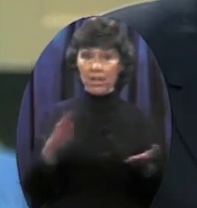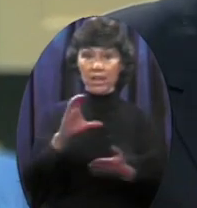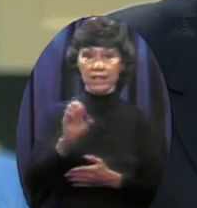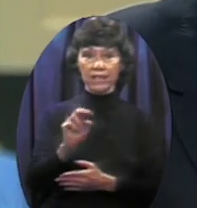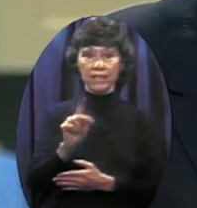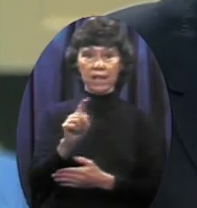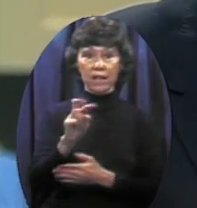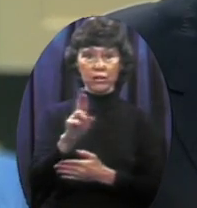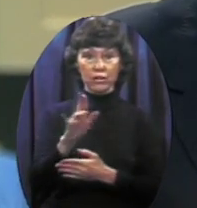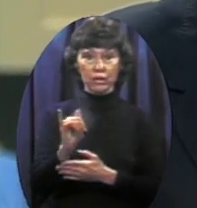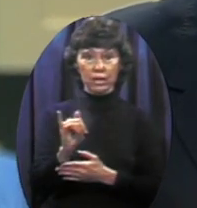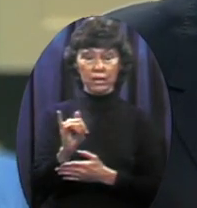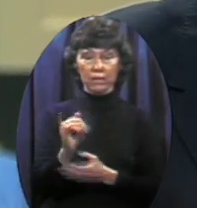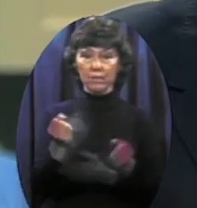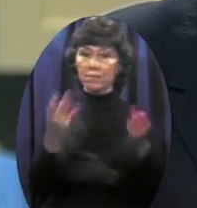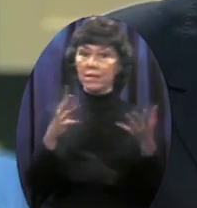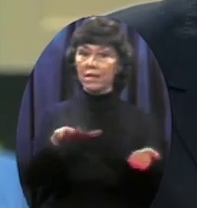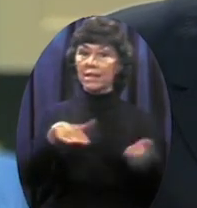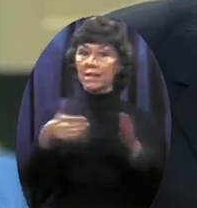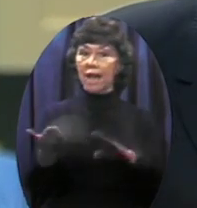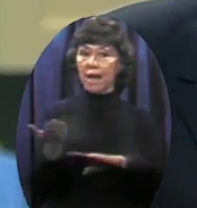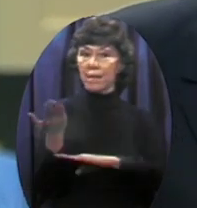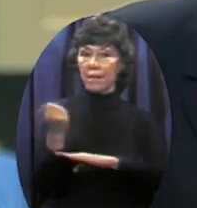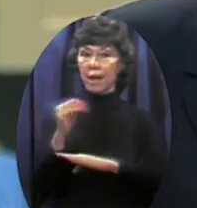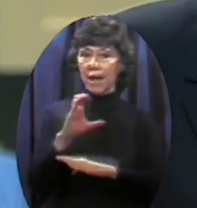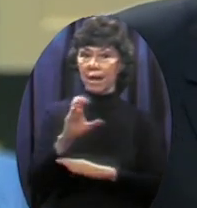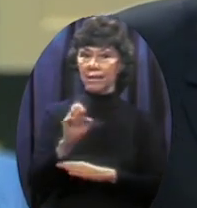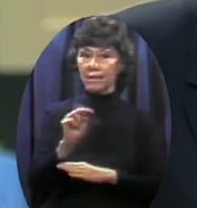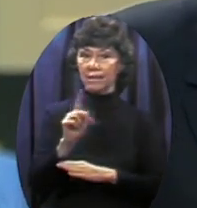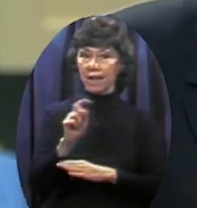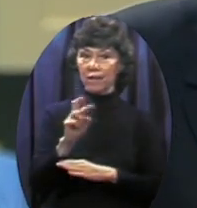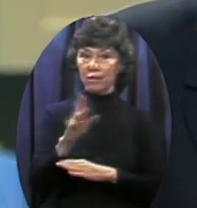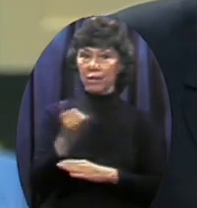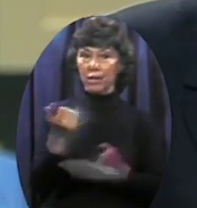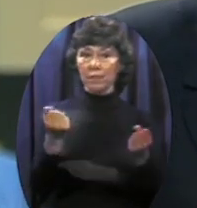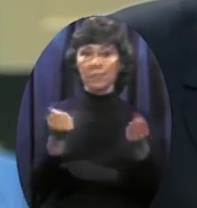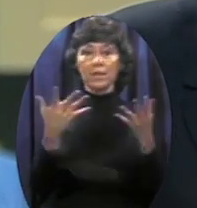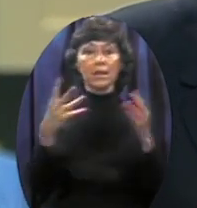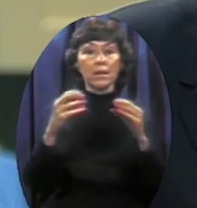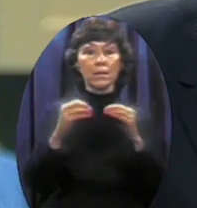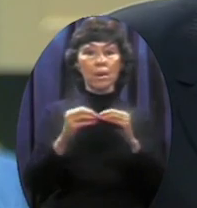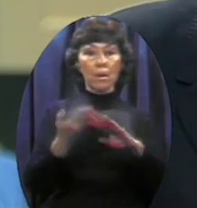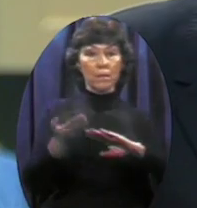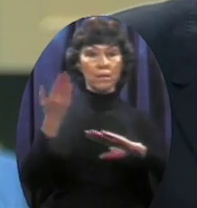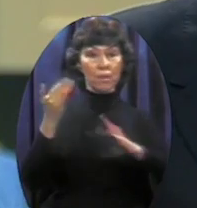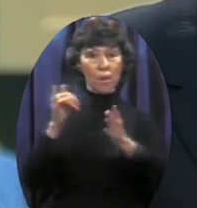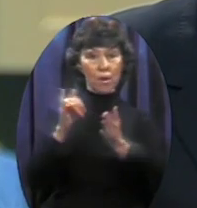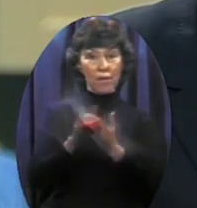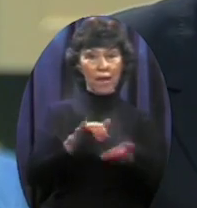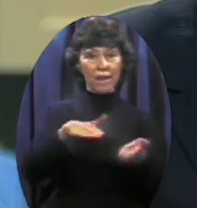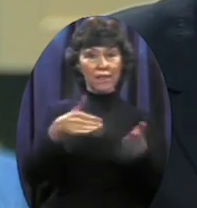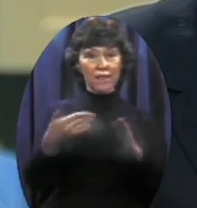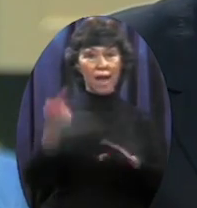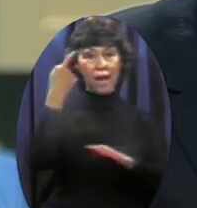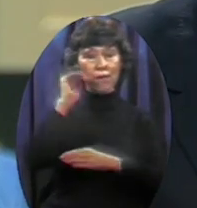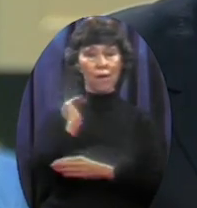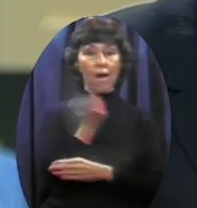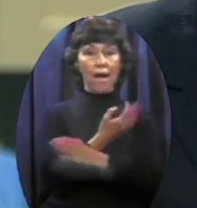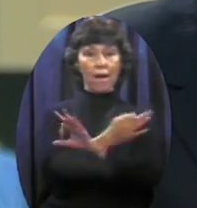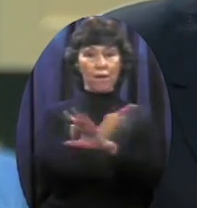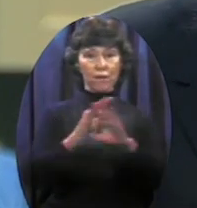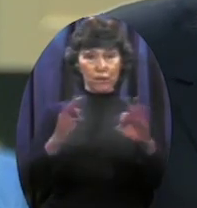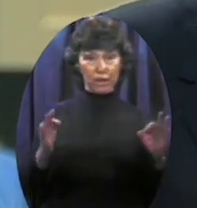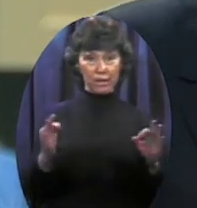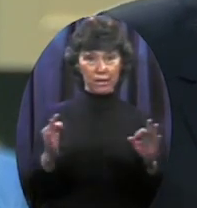last century and many thousands in the century before. The early colonists who came here,